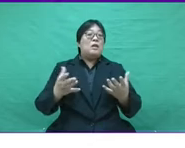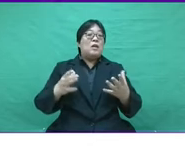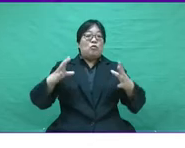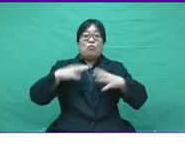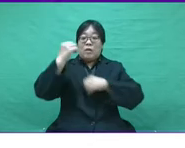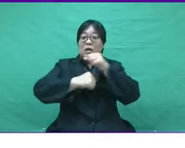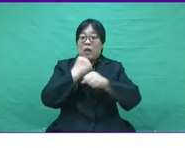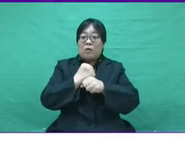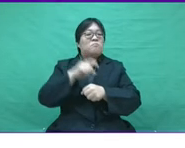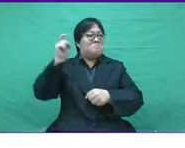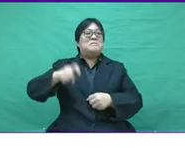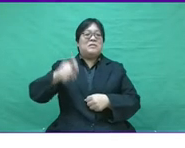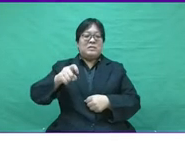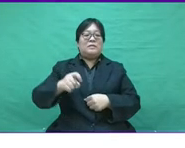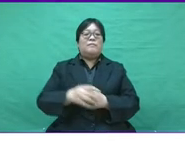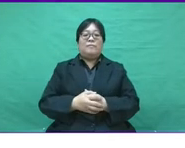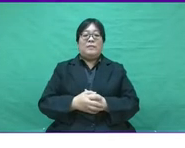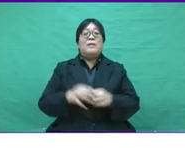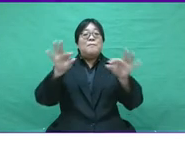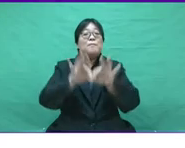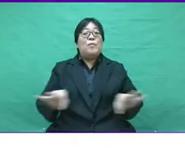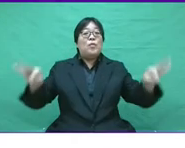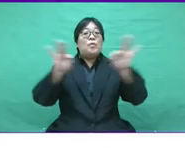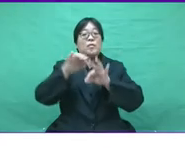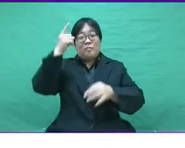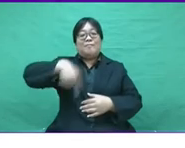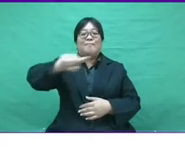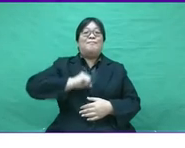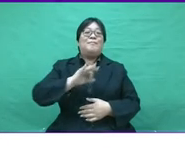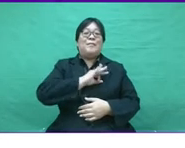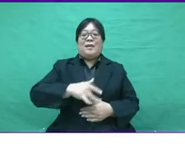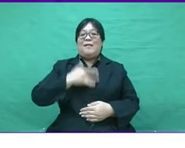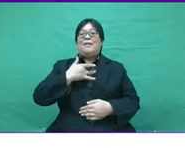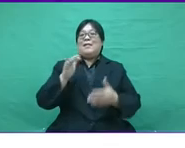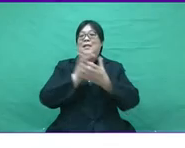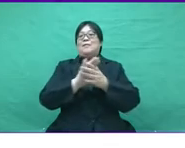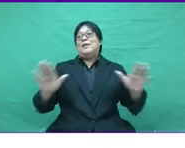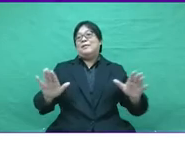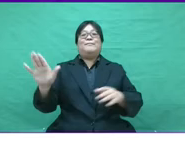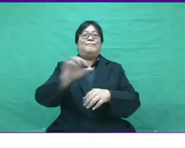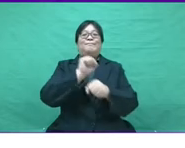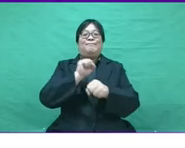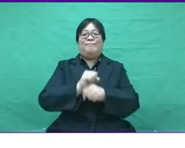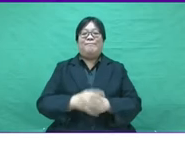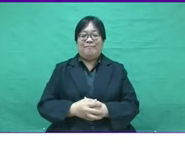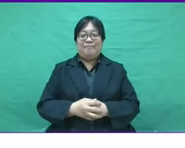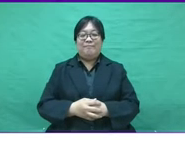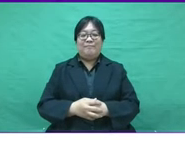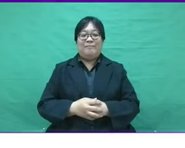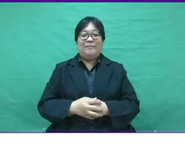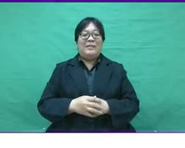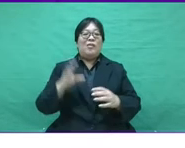receiving Empire Annual Leave is a must. This is important to make employees